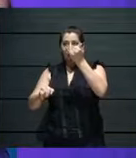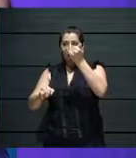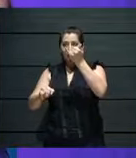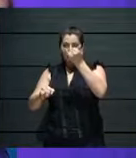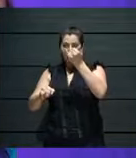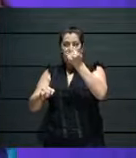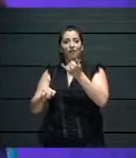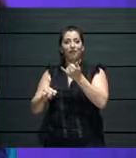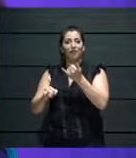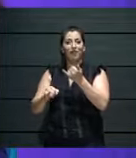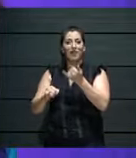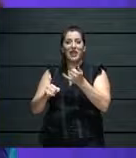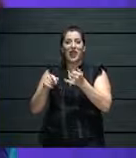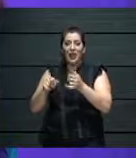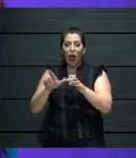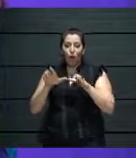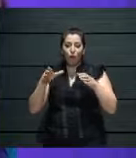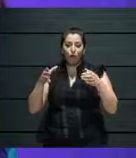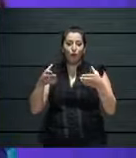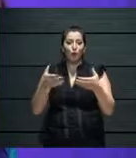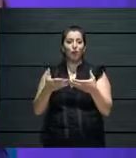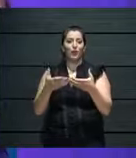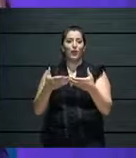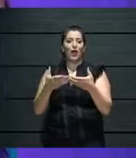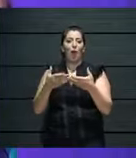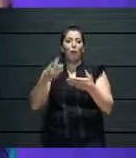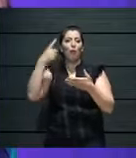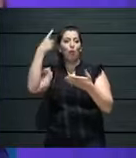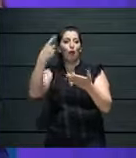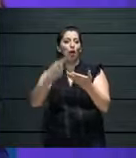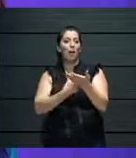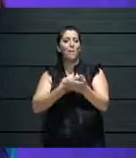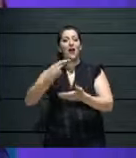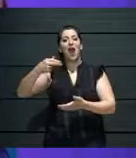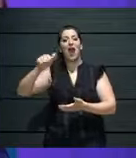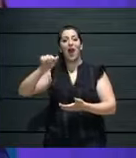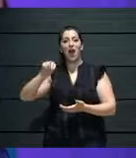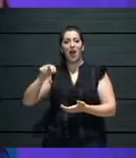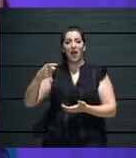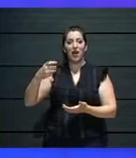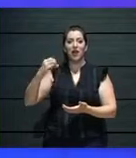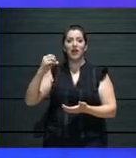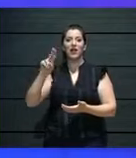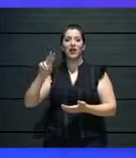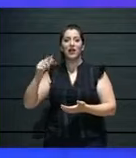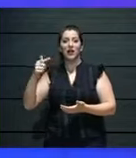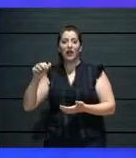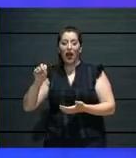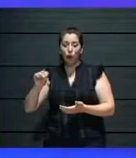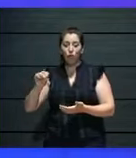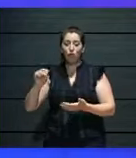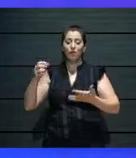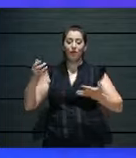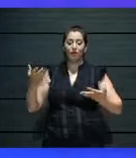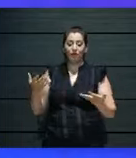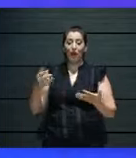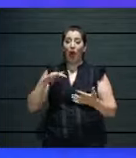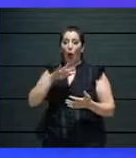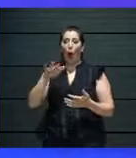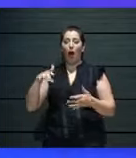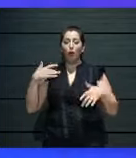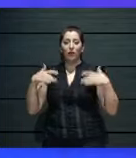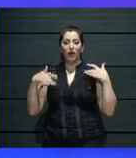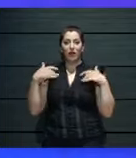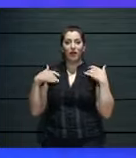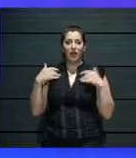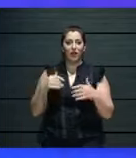all interesting, all looked into sustainability in one way or another. Yes. So, um, in fact, um,